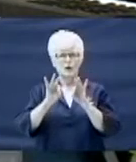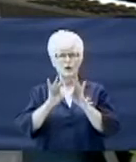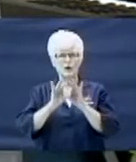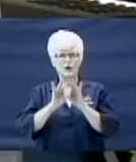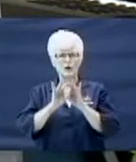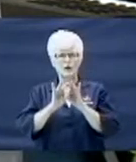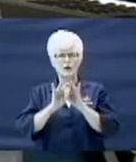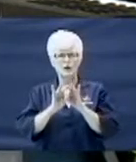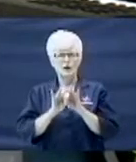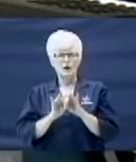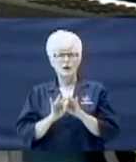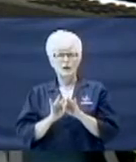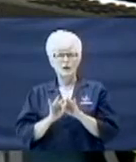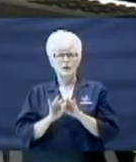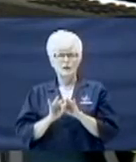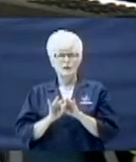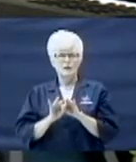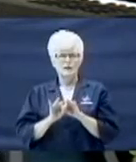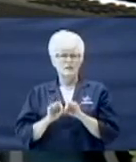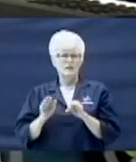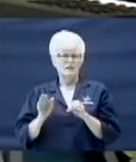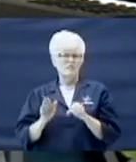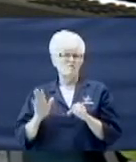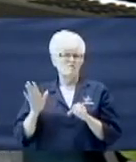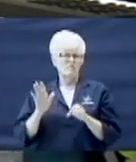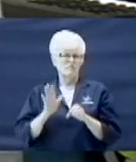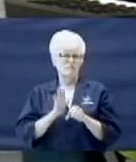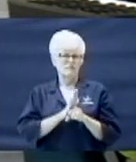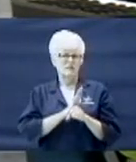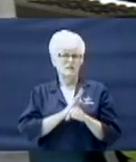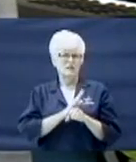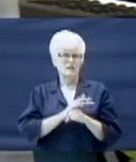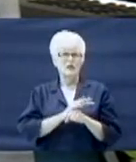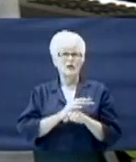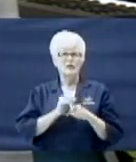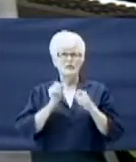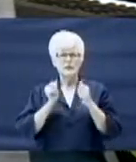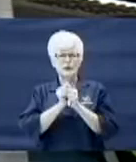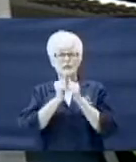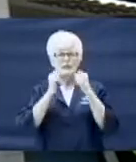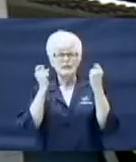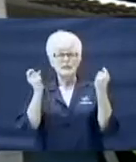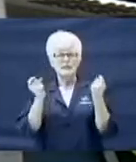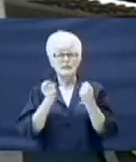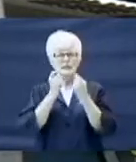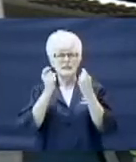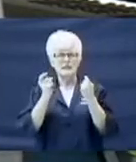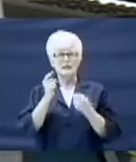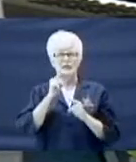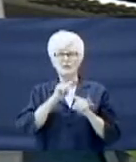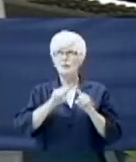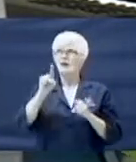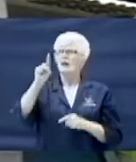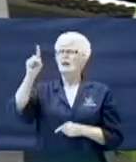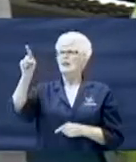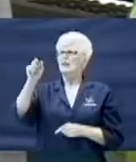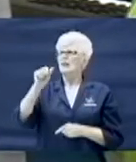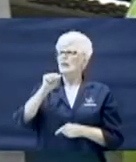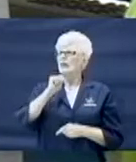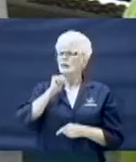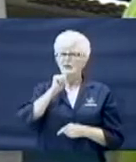so scarred by sin. But He did not despair,